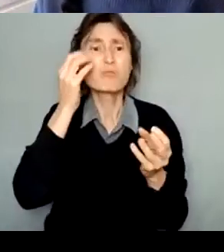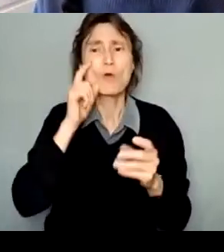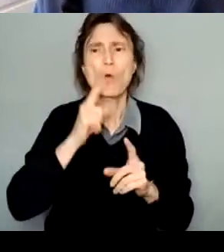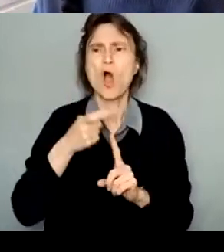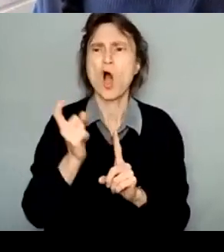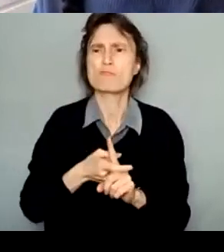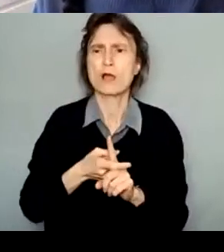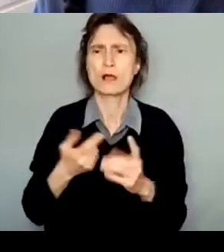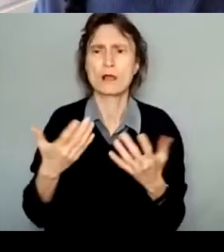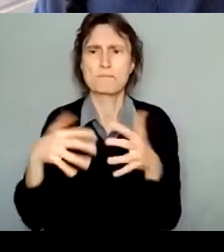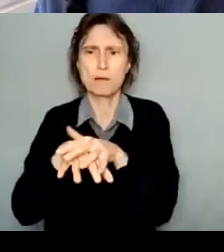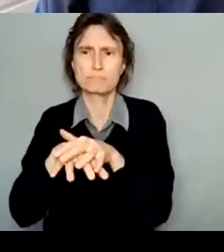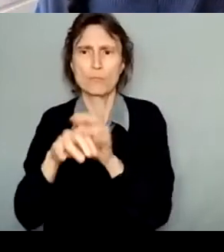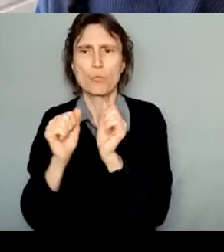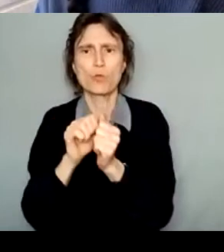application.